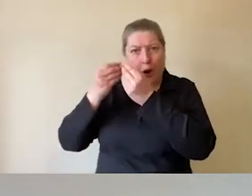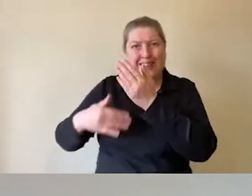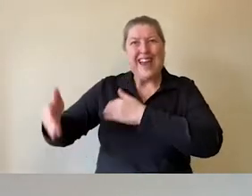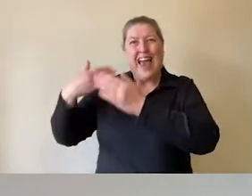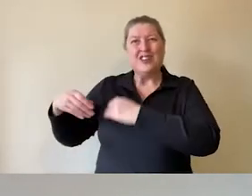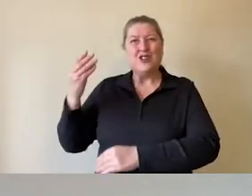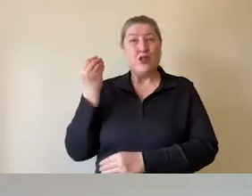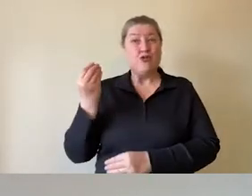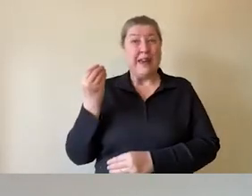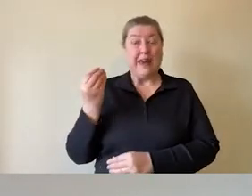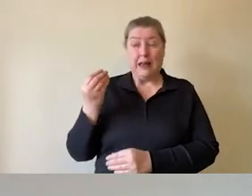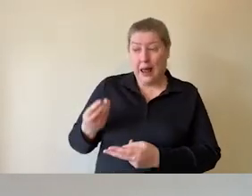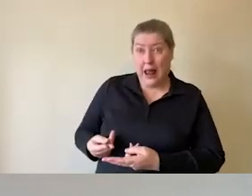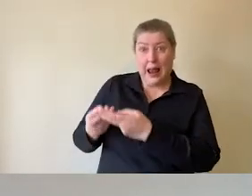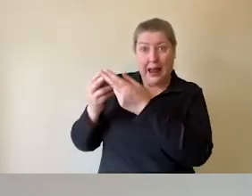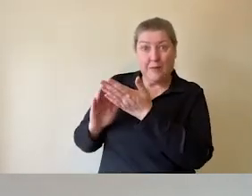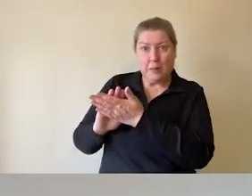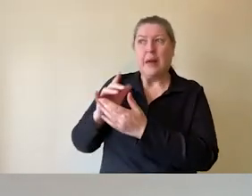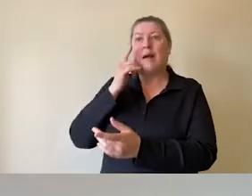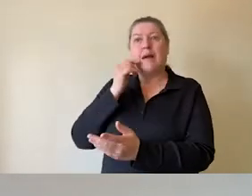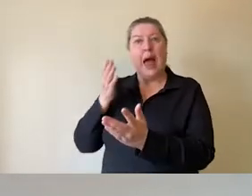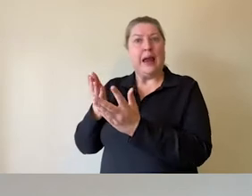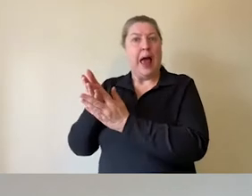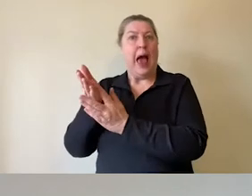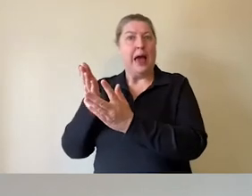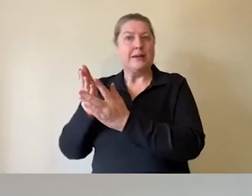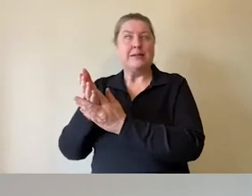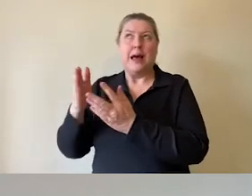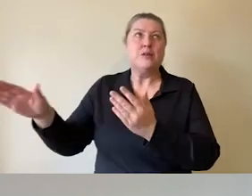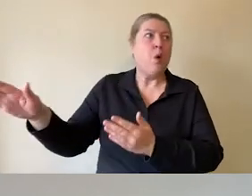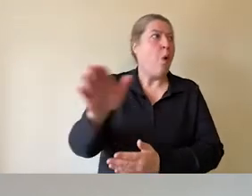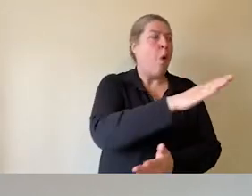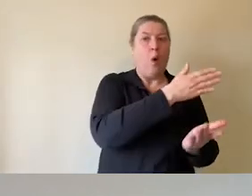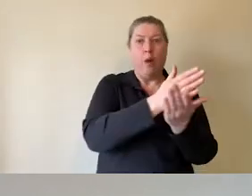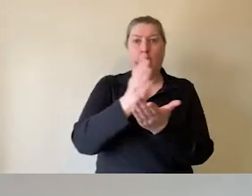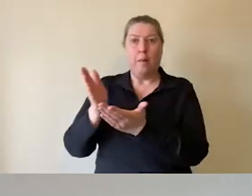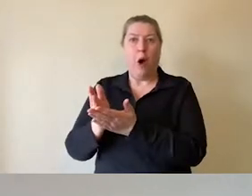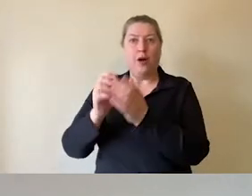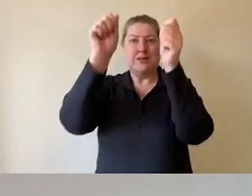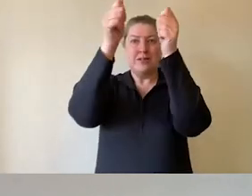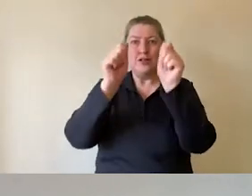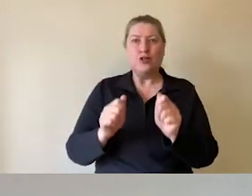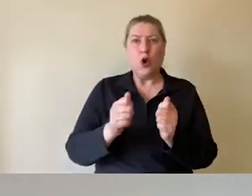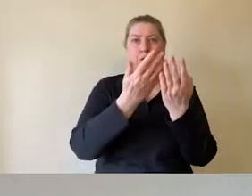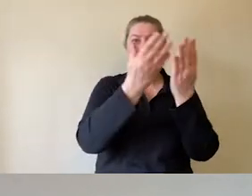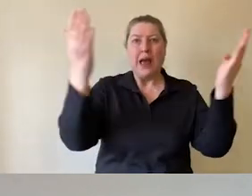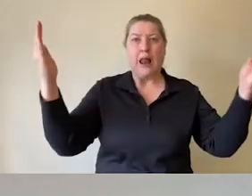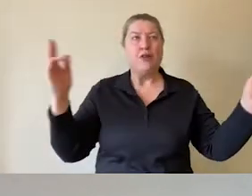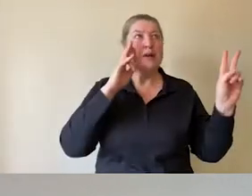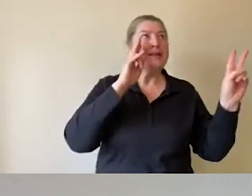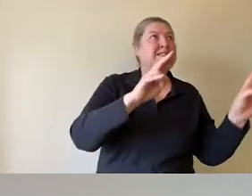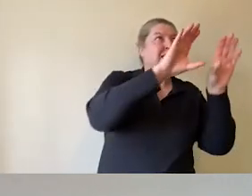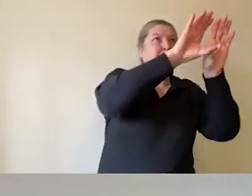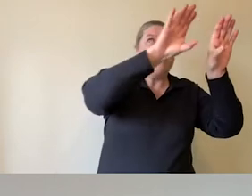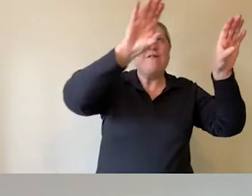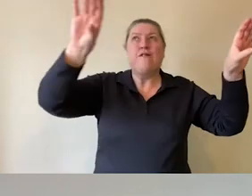these lifts mean that we can access all parts of the Parthenon Sculpture Gallery, look at the frieze, the metopes